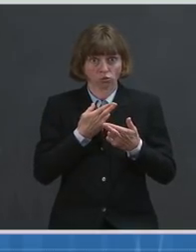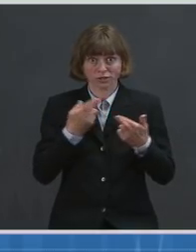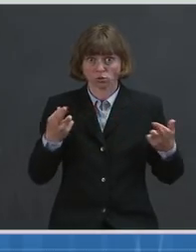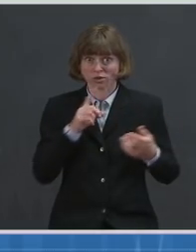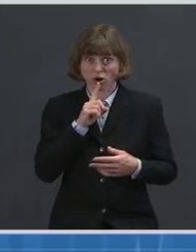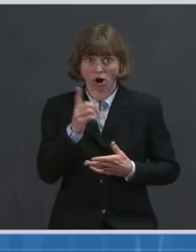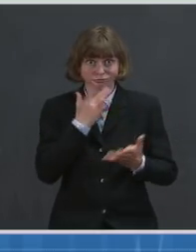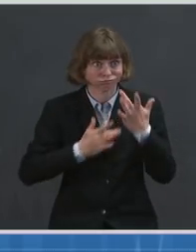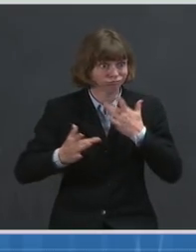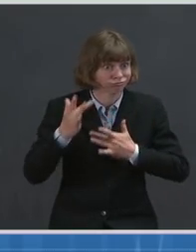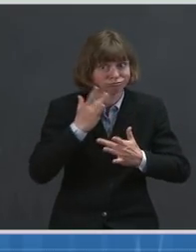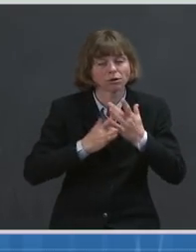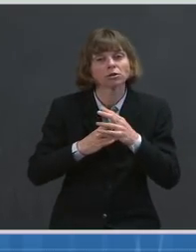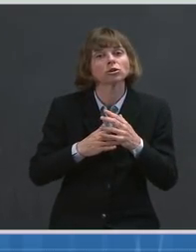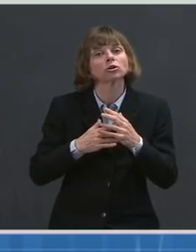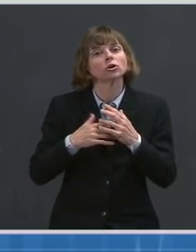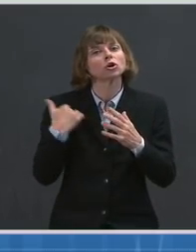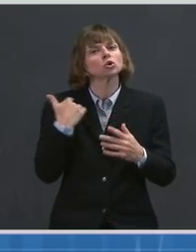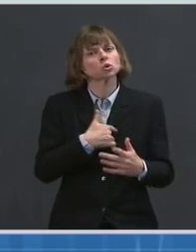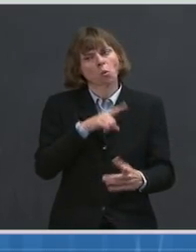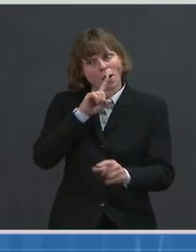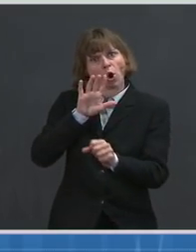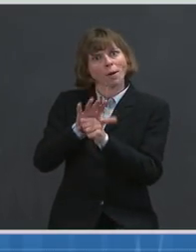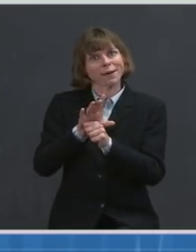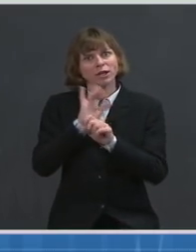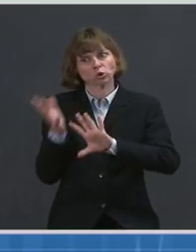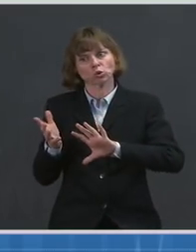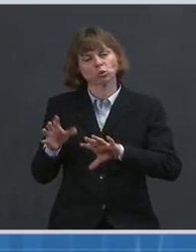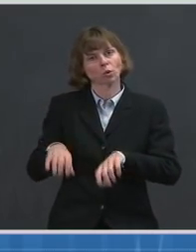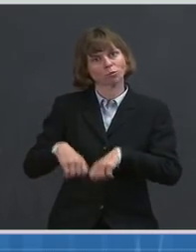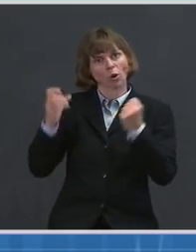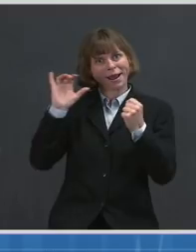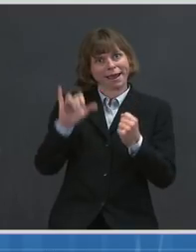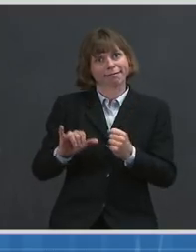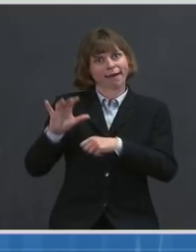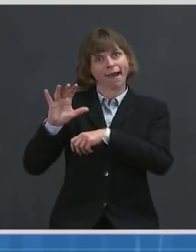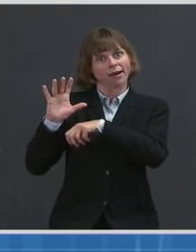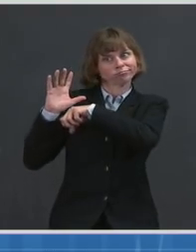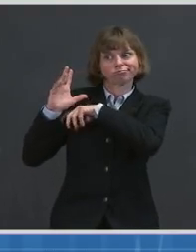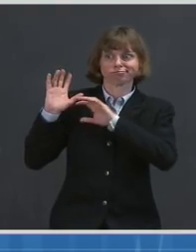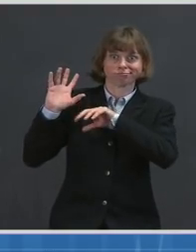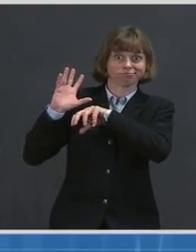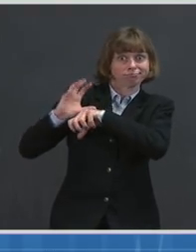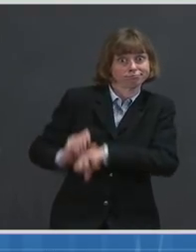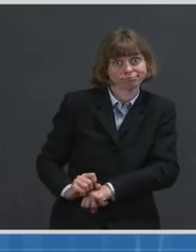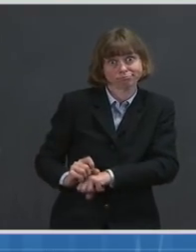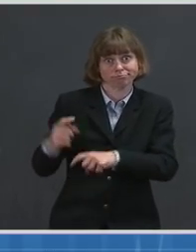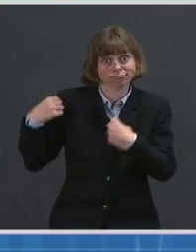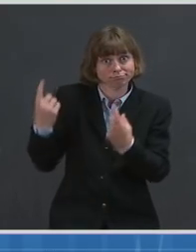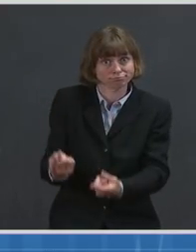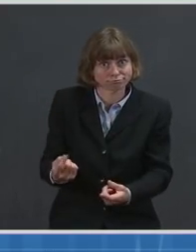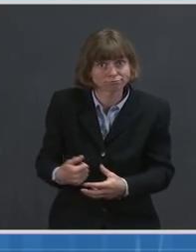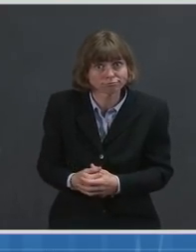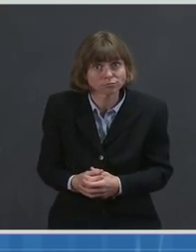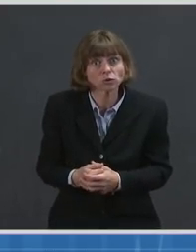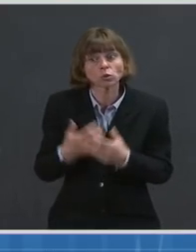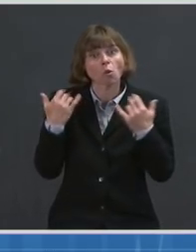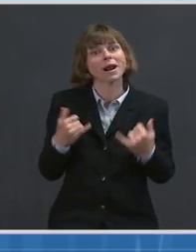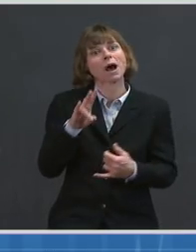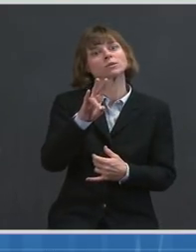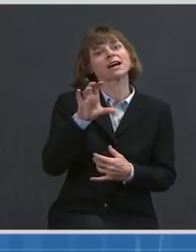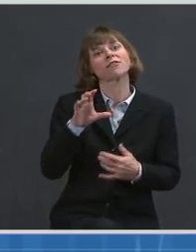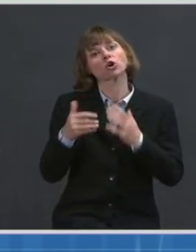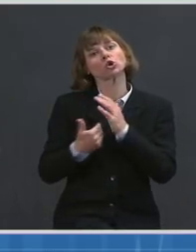so we remain very committed to disrupting that narrative. You know, with today's announcement, up to 700 new community health centers coming